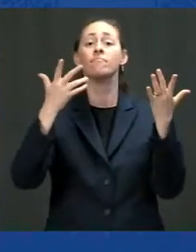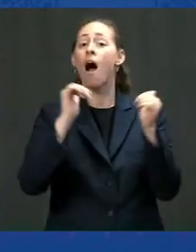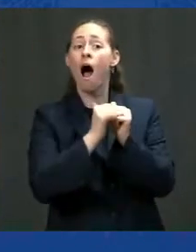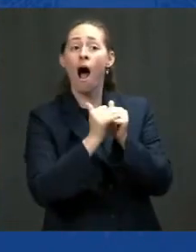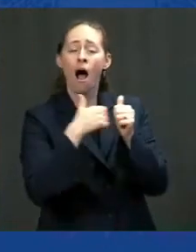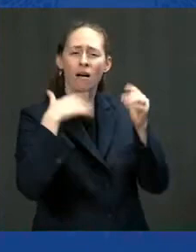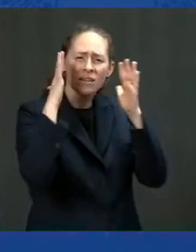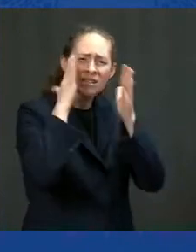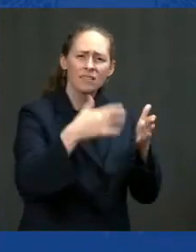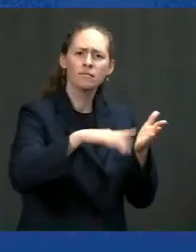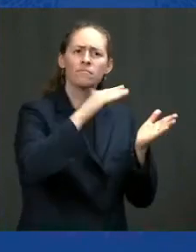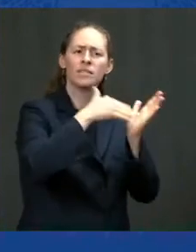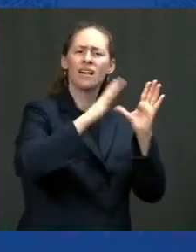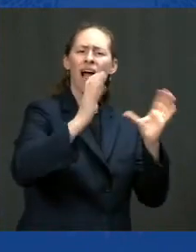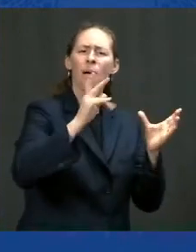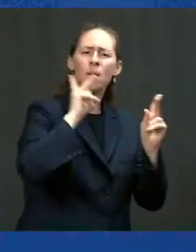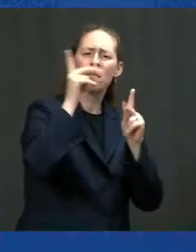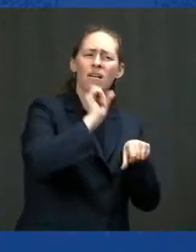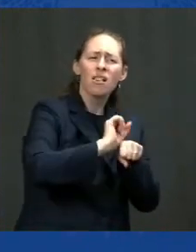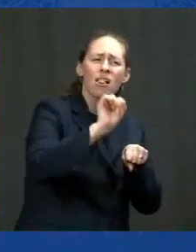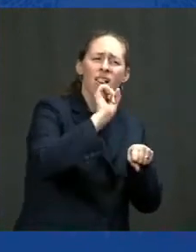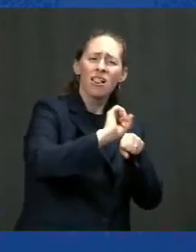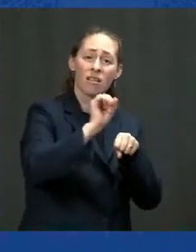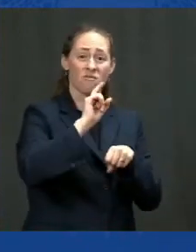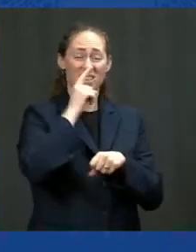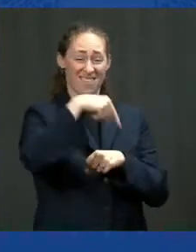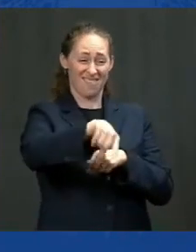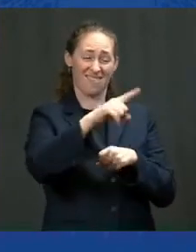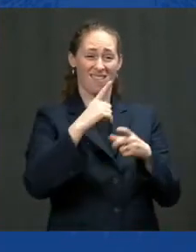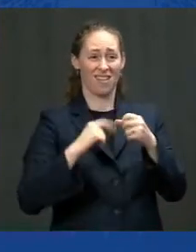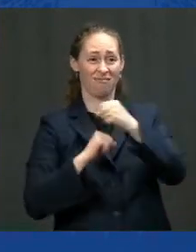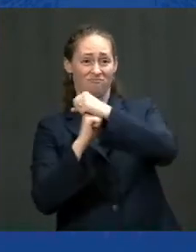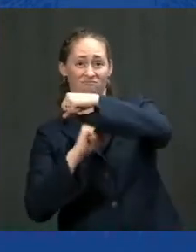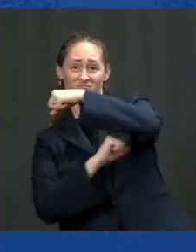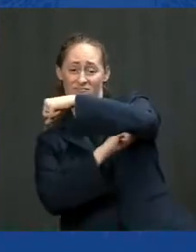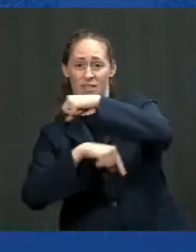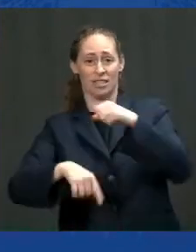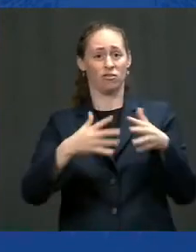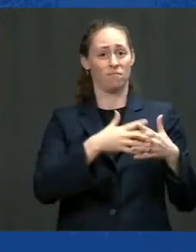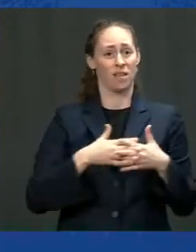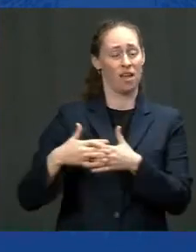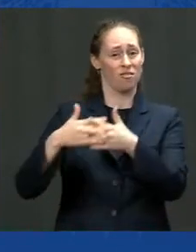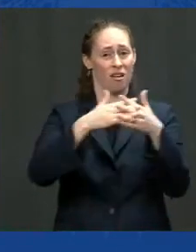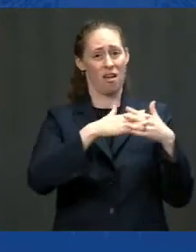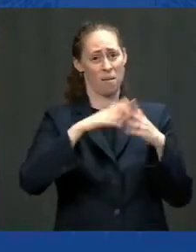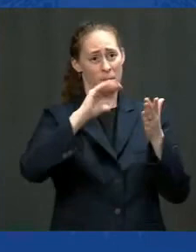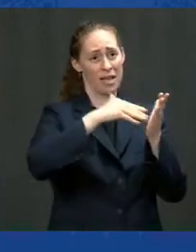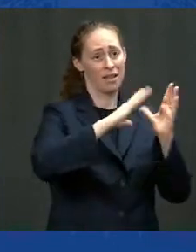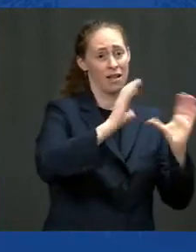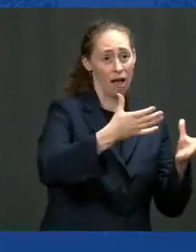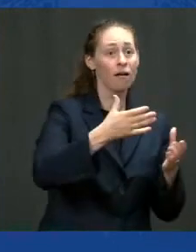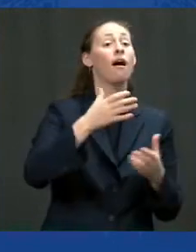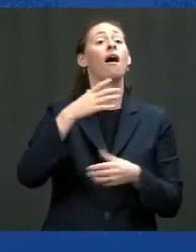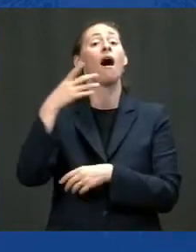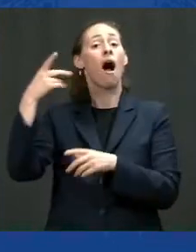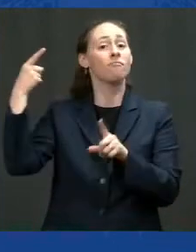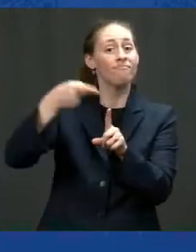who built this country and i want to point out unions built the middle class